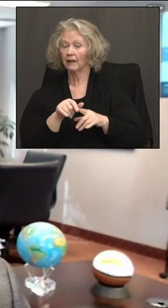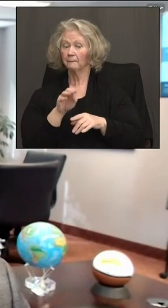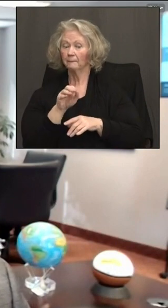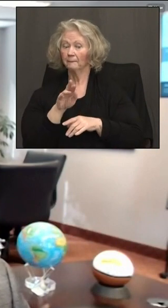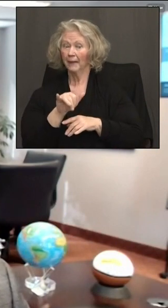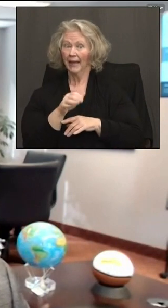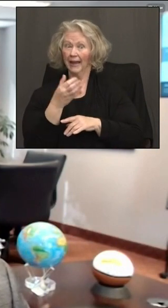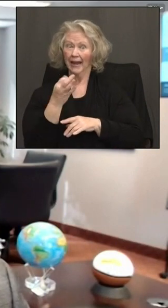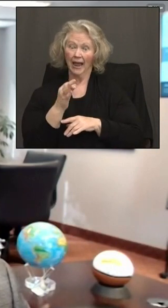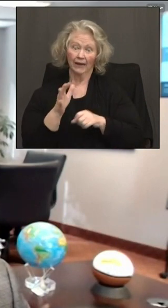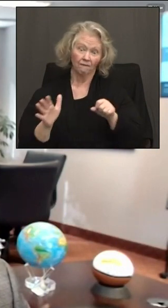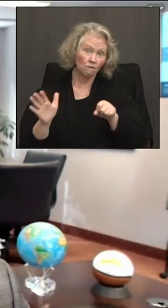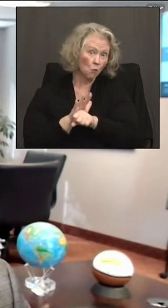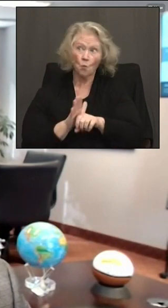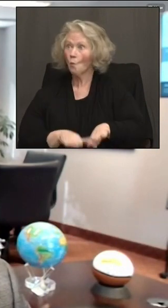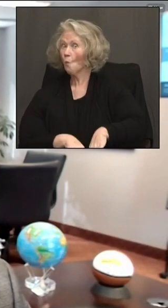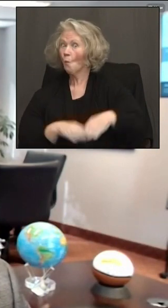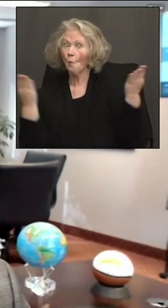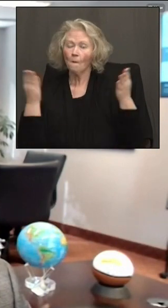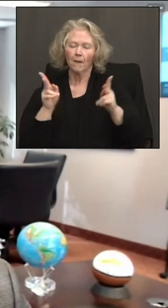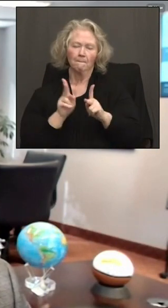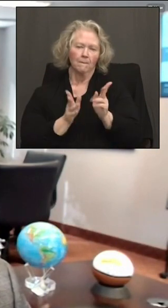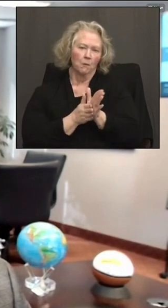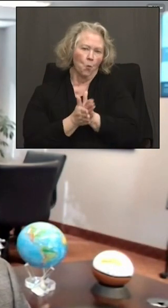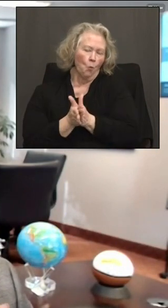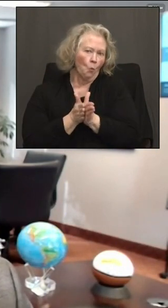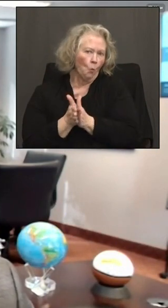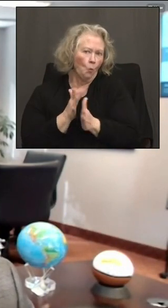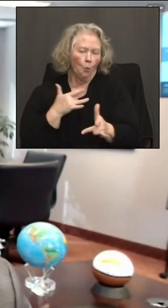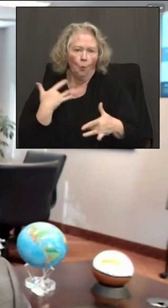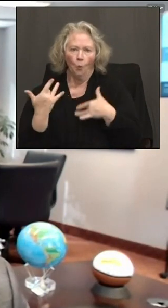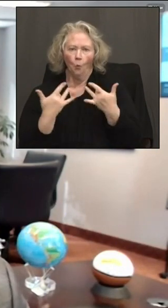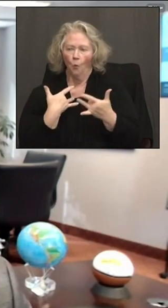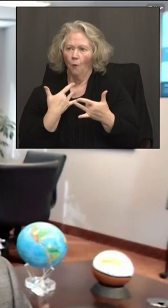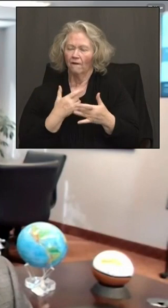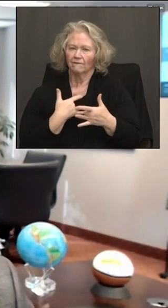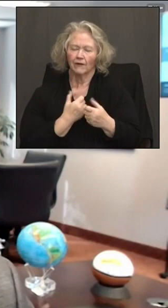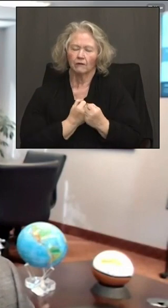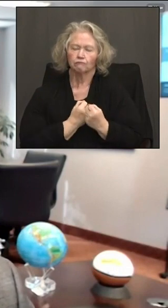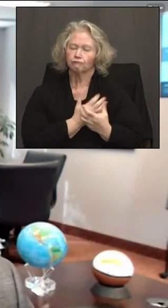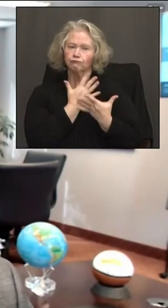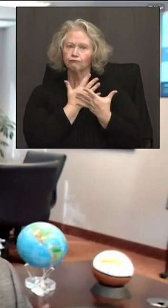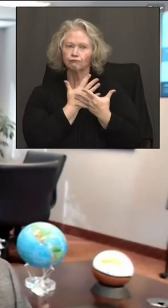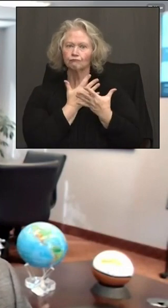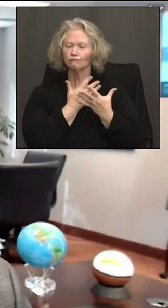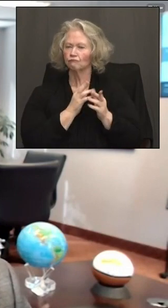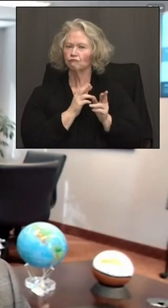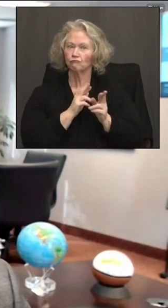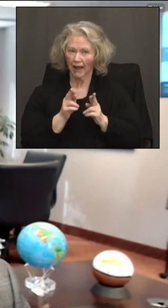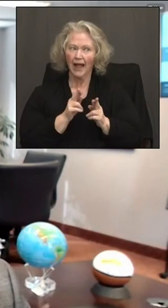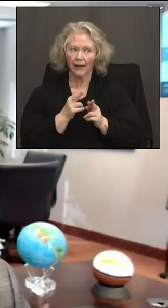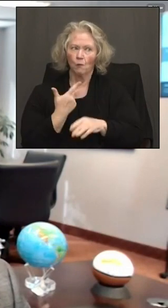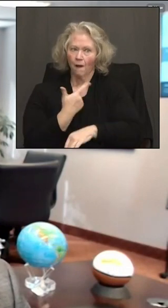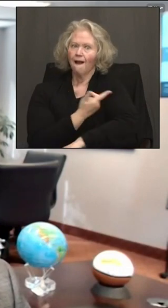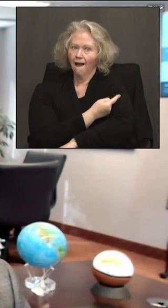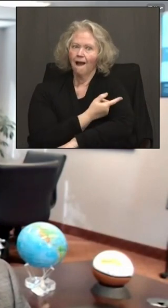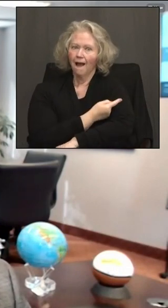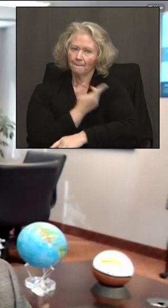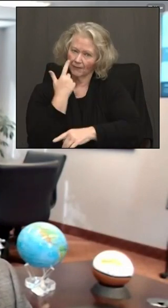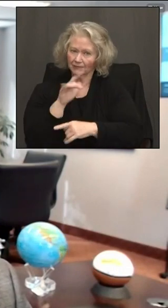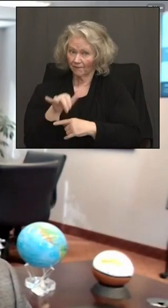are very, very excited about that and are, I think, charged up and incentivized to get vaccinated. So